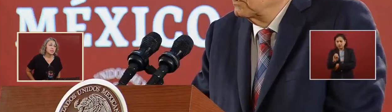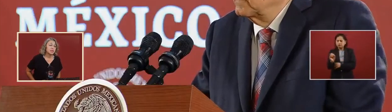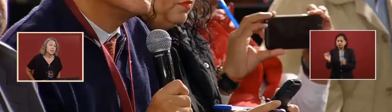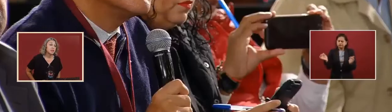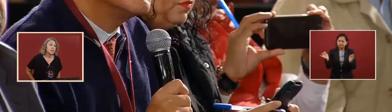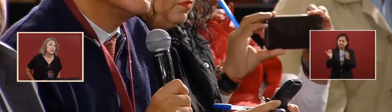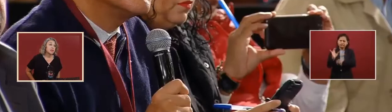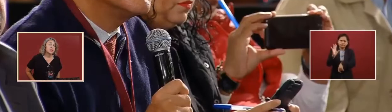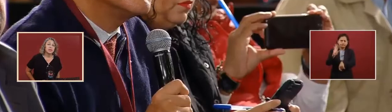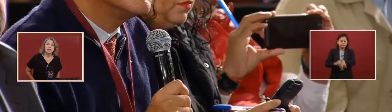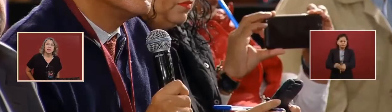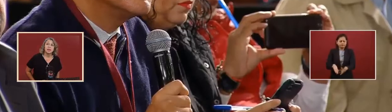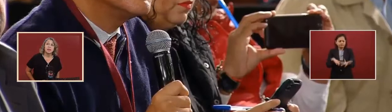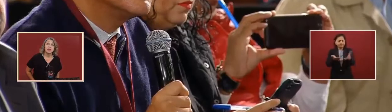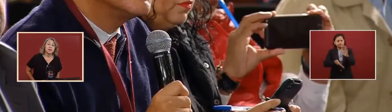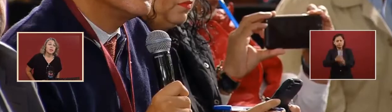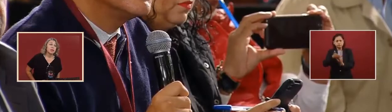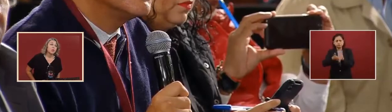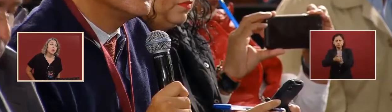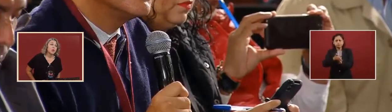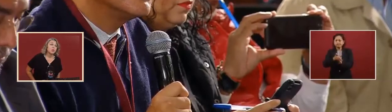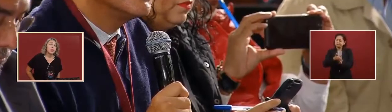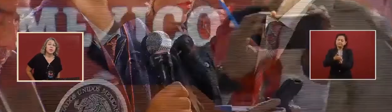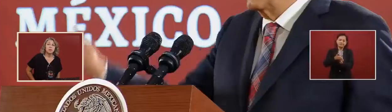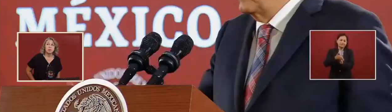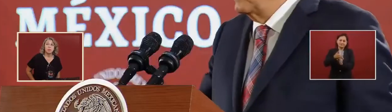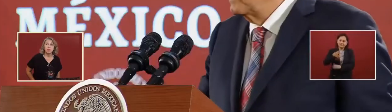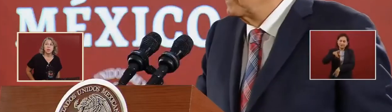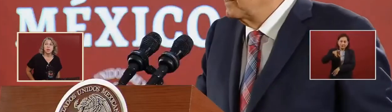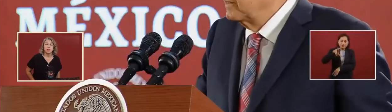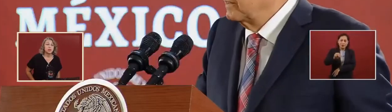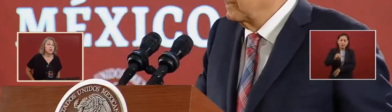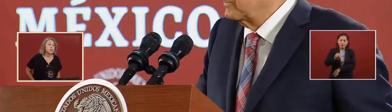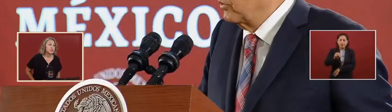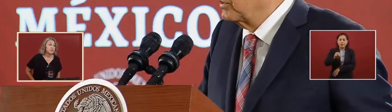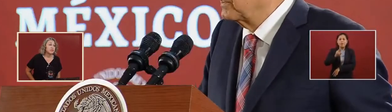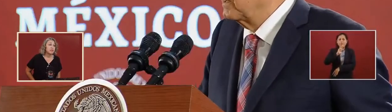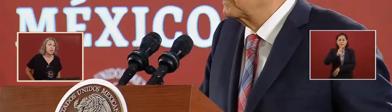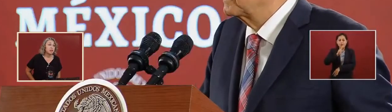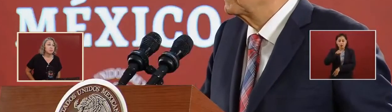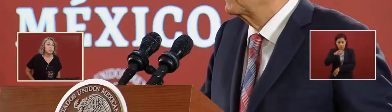why don't we try to develop the coast